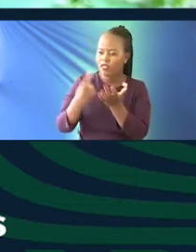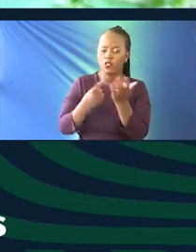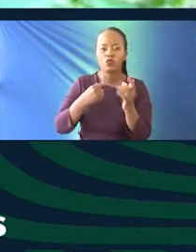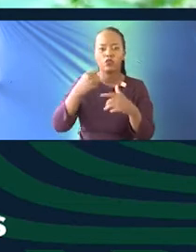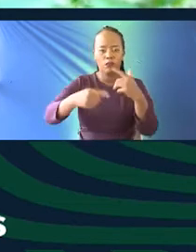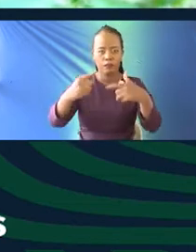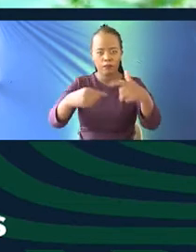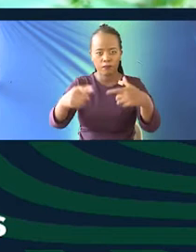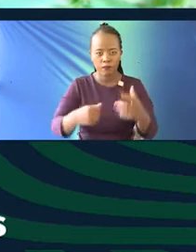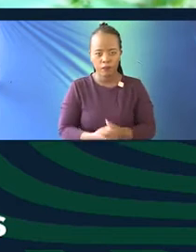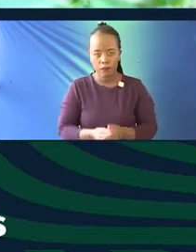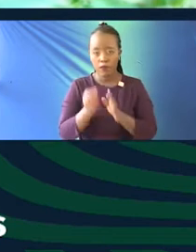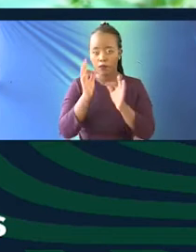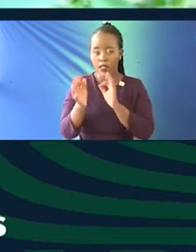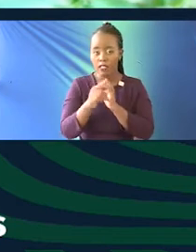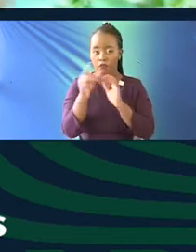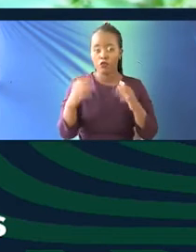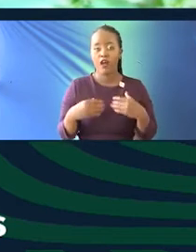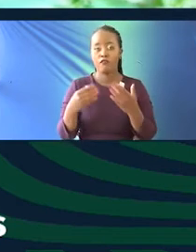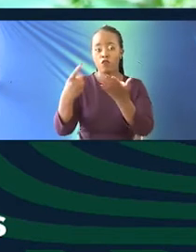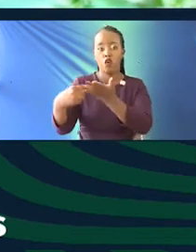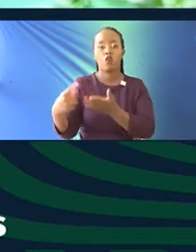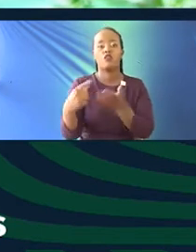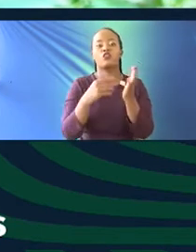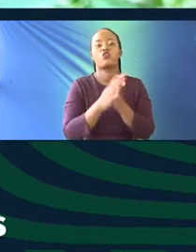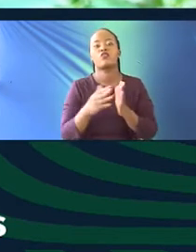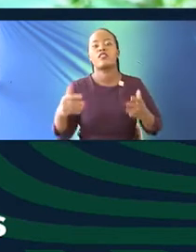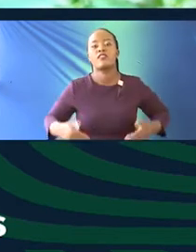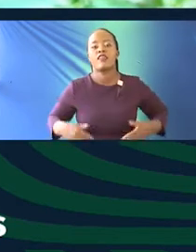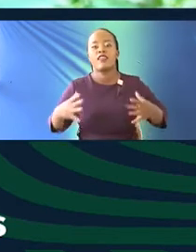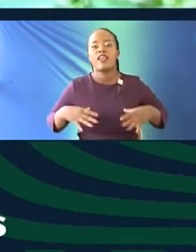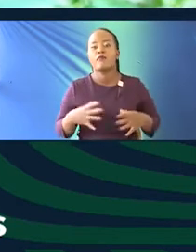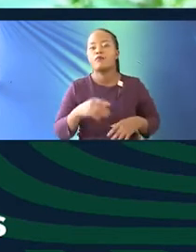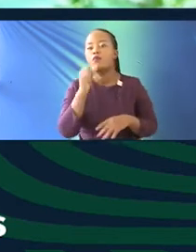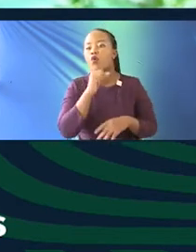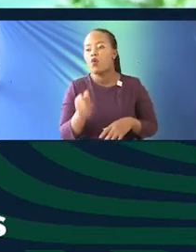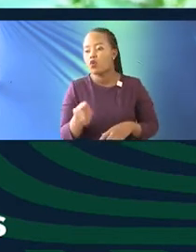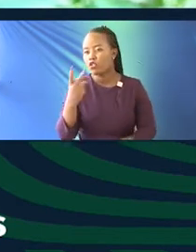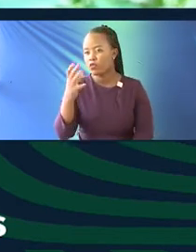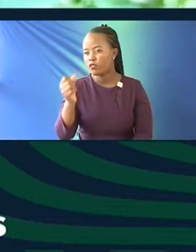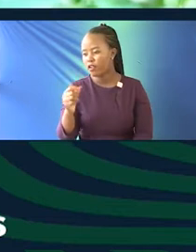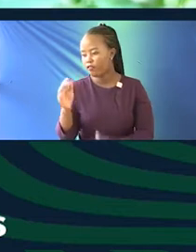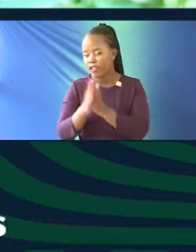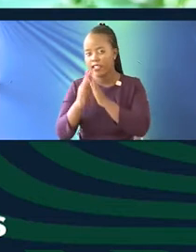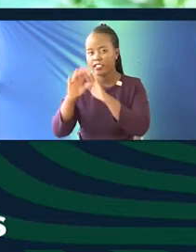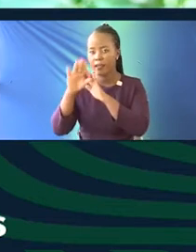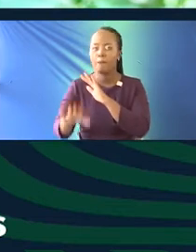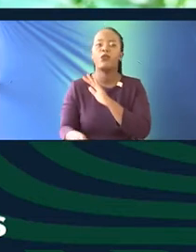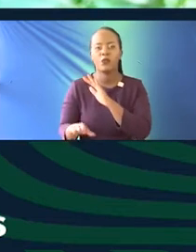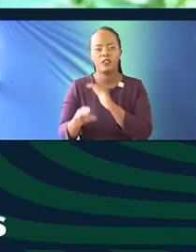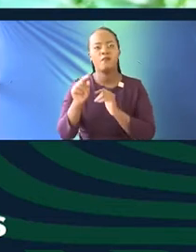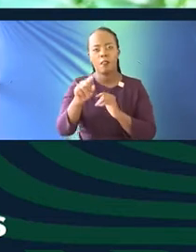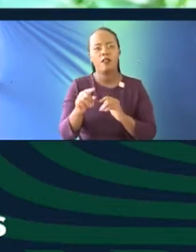conversation with young people of the age of 25 and below, it's likely that 90%